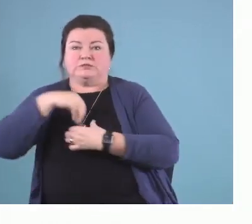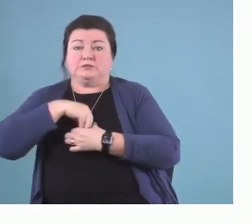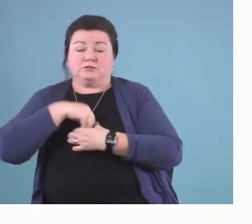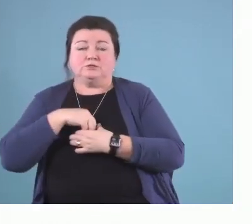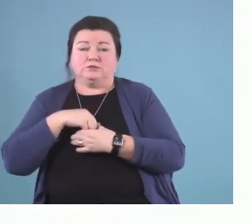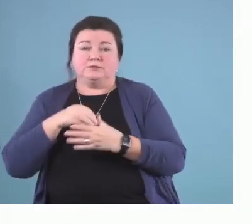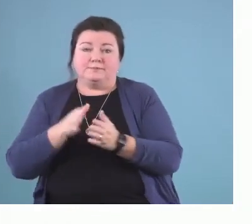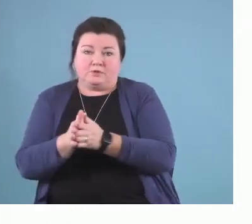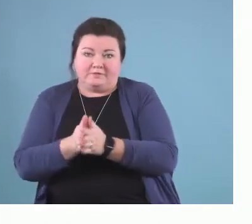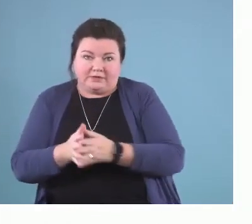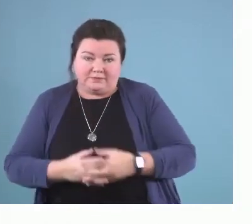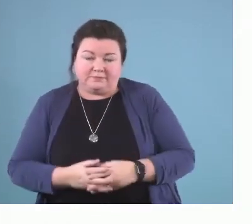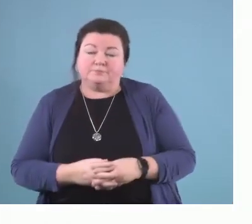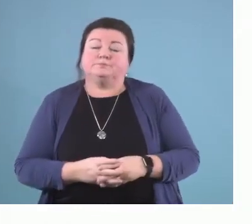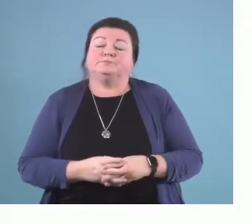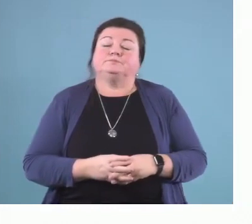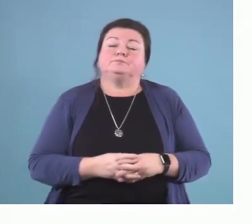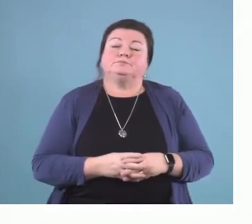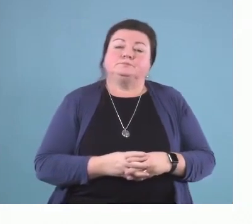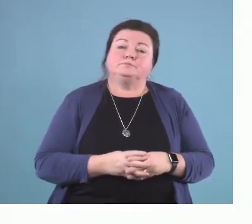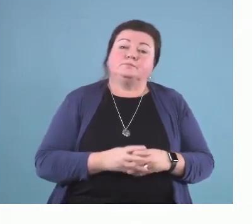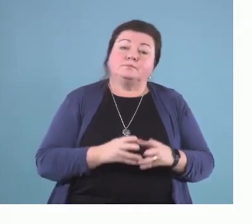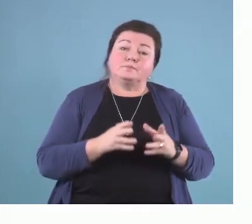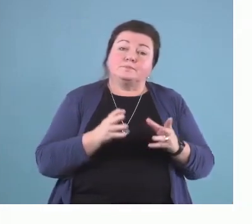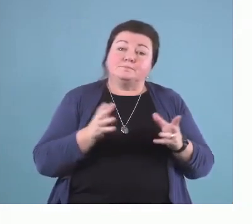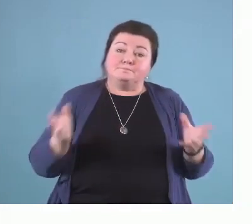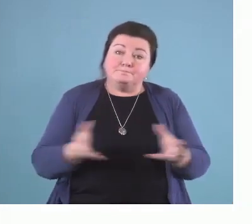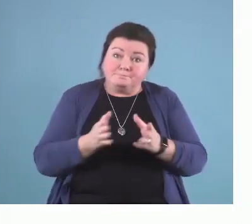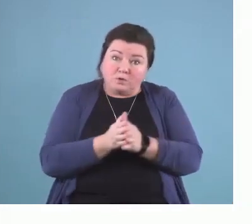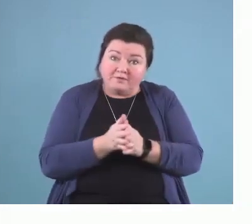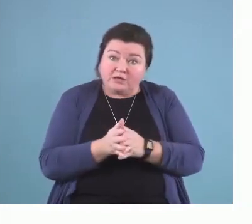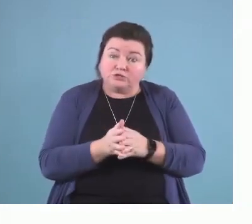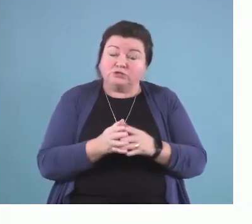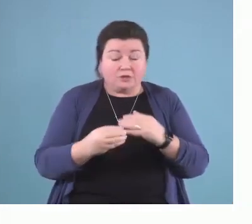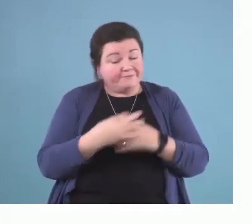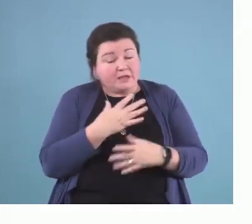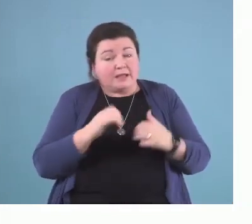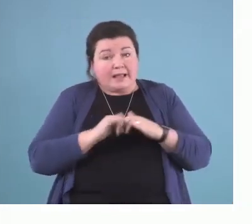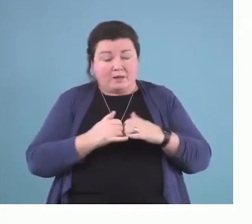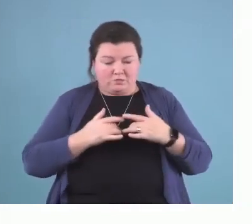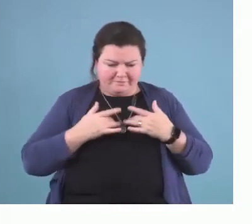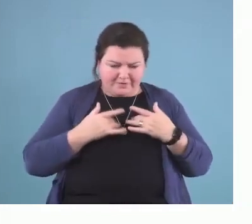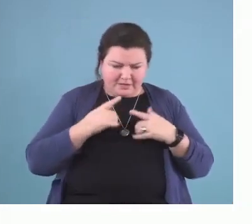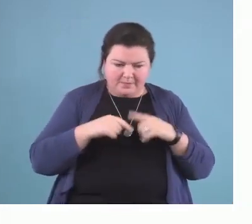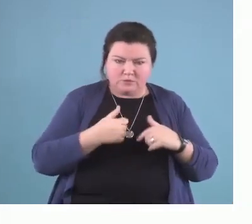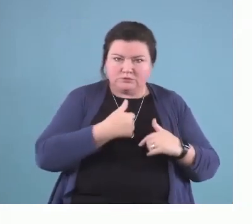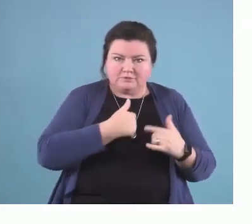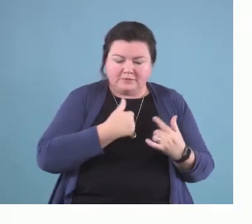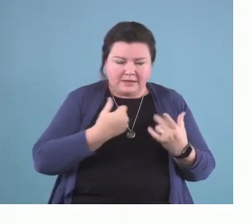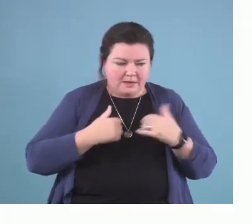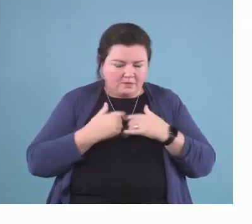know that motivation affects how you feel about yourself or how you feel about something that you want to do.